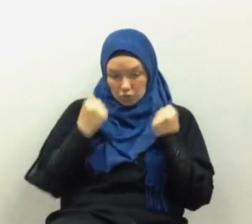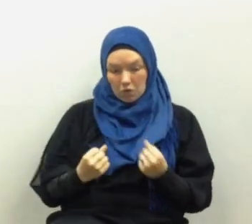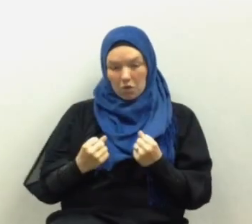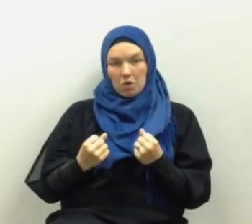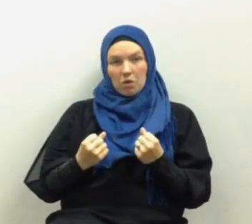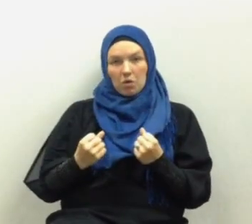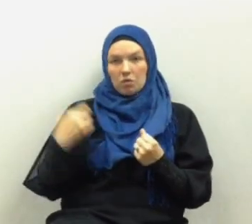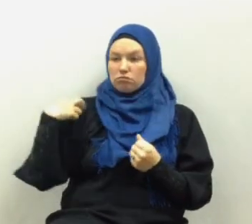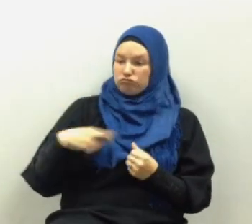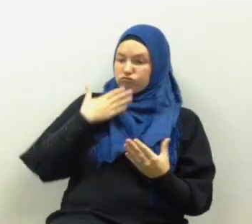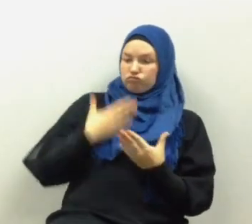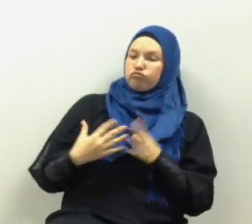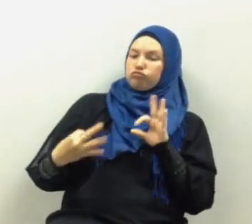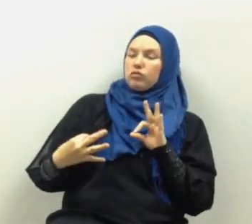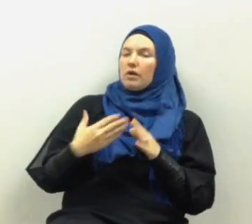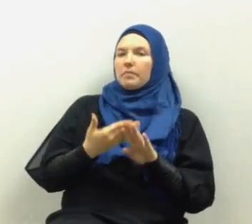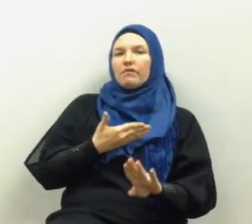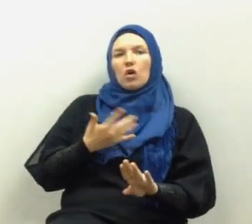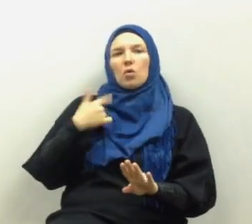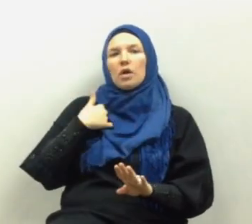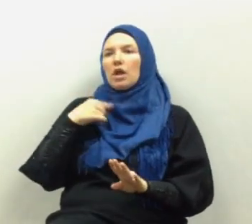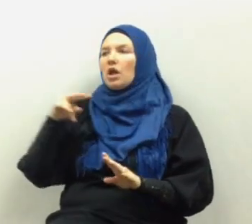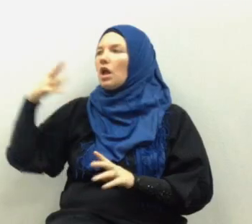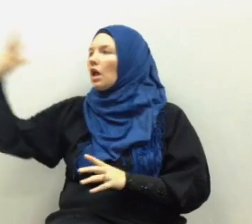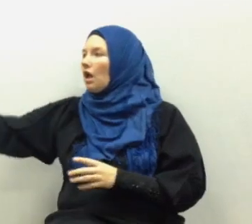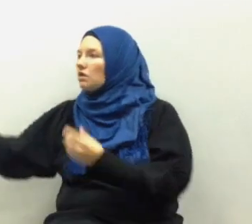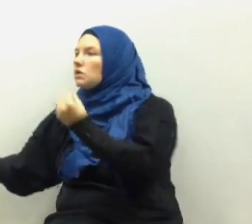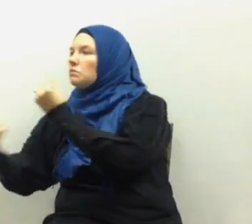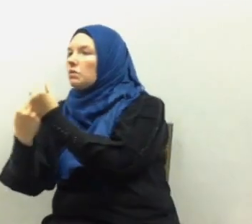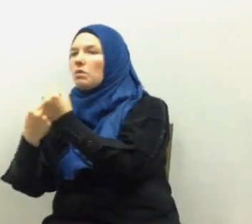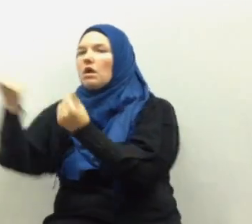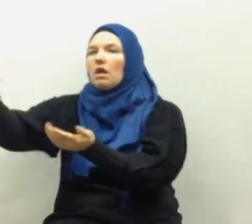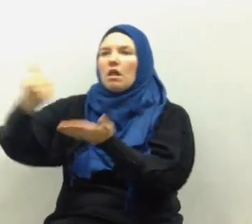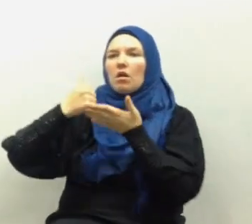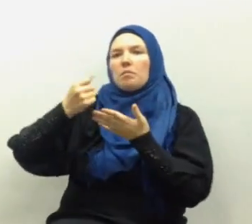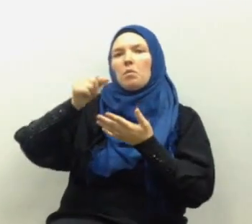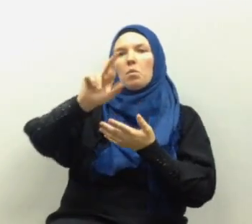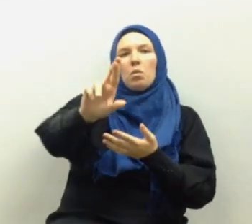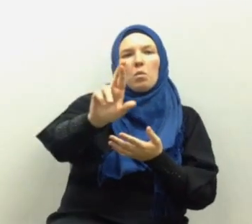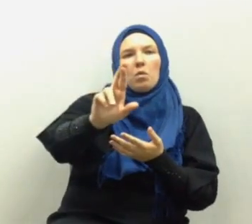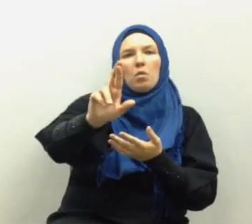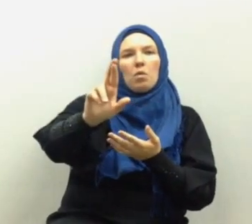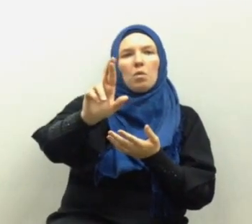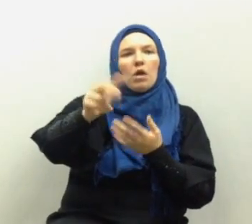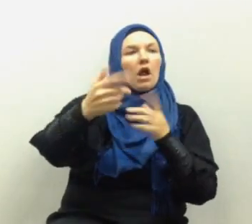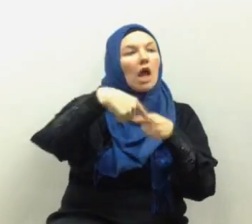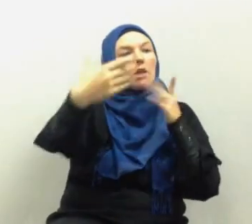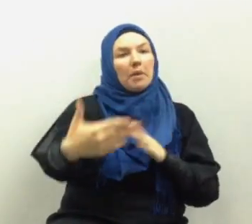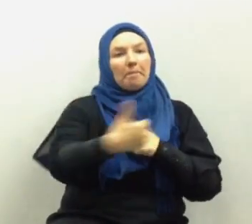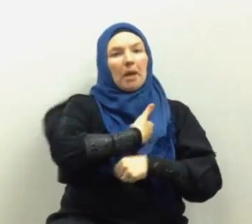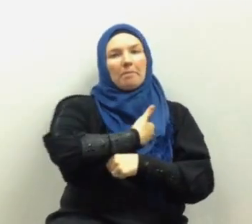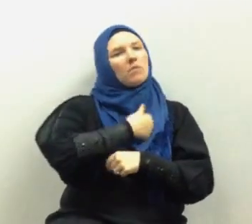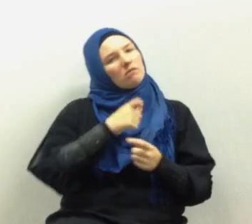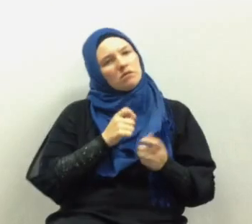before we look outside either for support or for enemies to